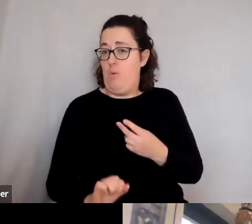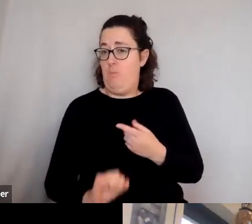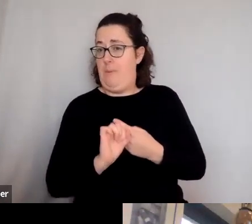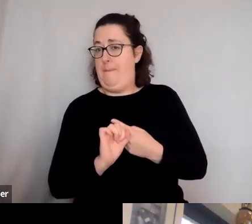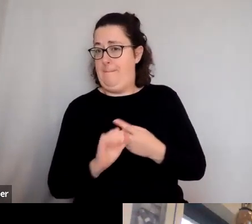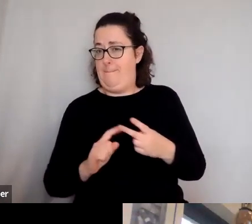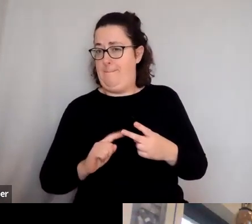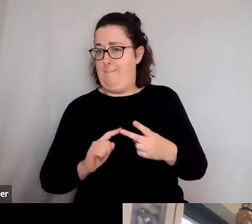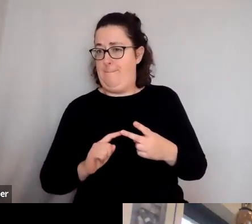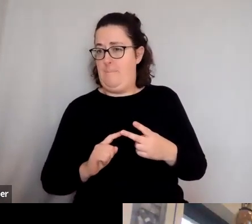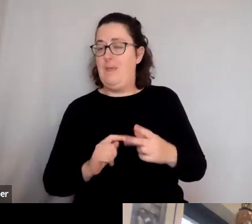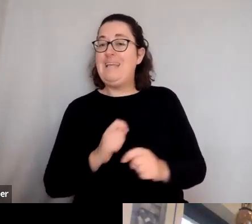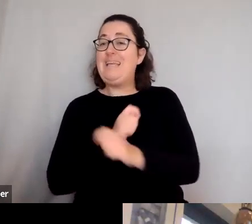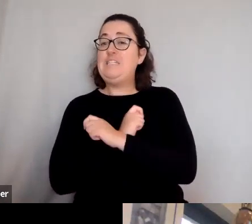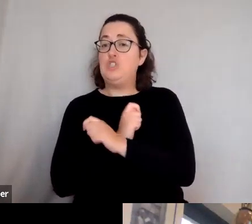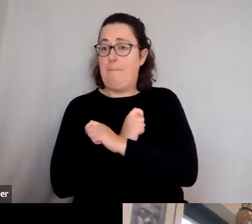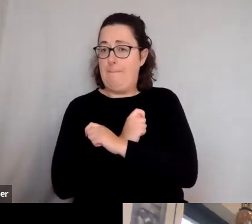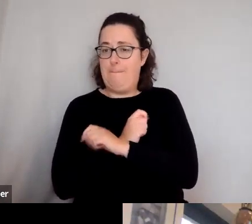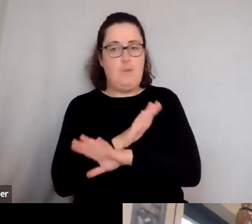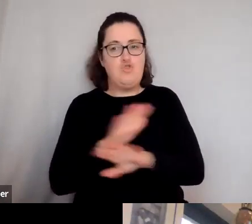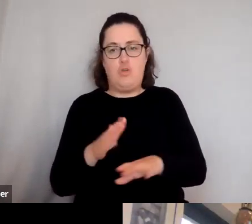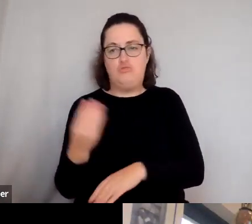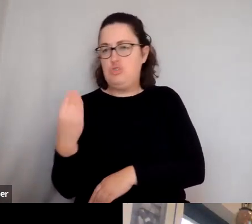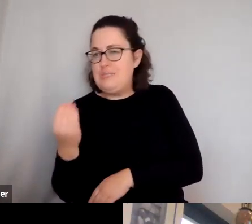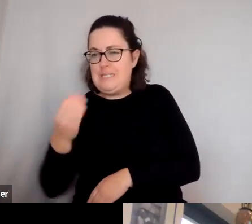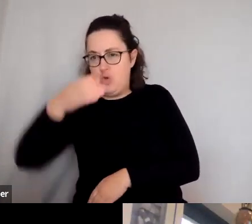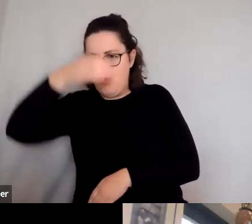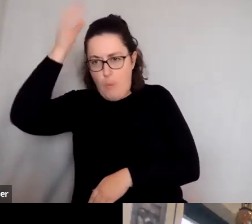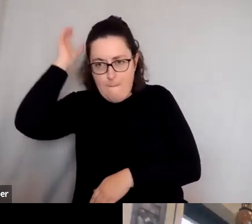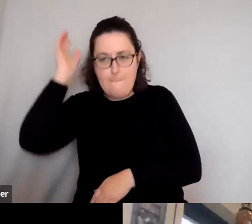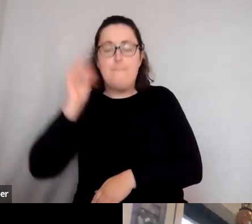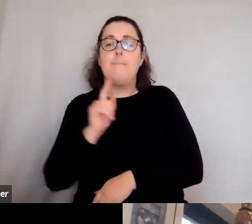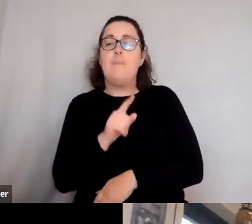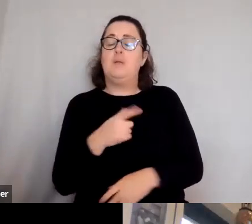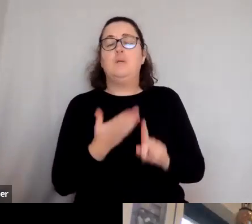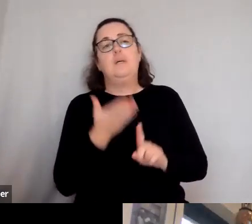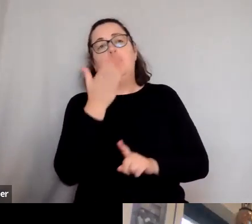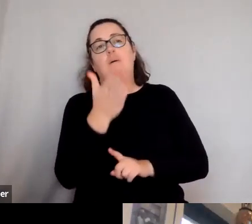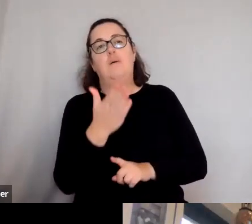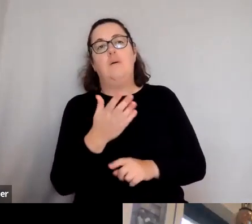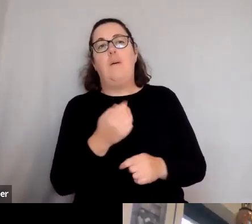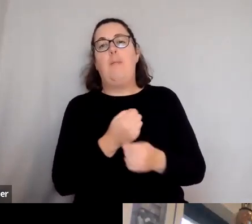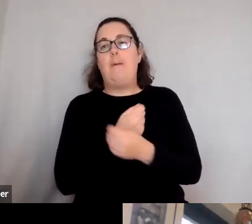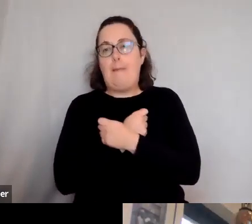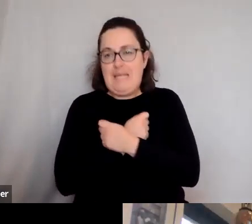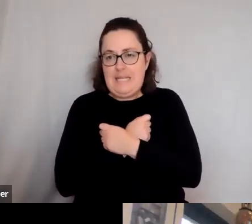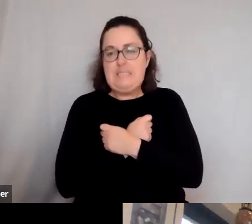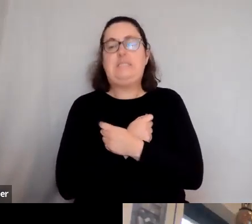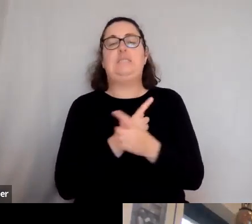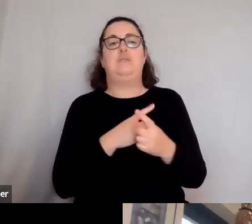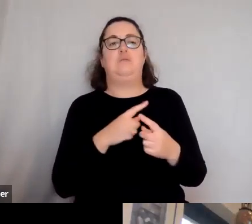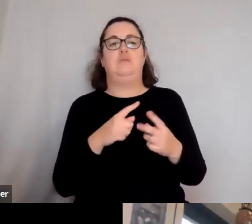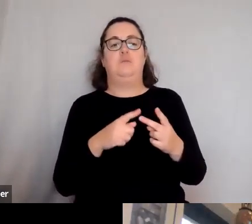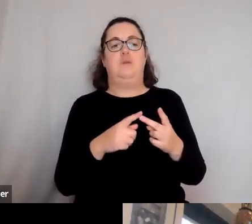was about ancient Egypt, not about the Greeks and Romans was that we went and saw the mummies and then we went to see the,